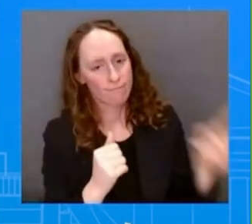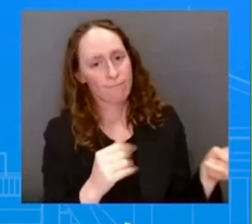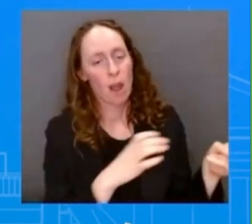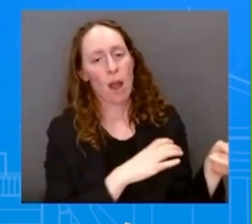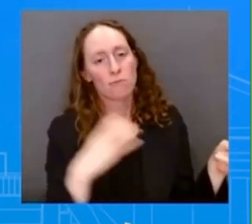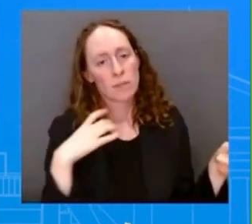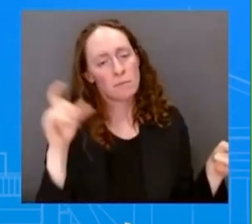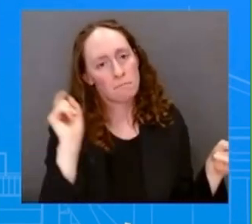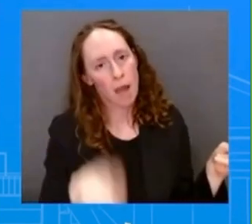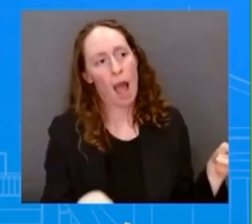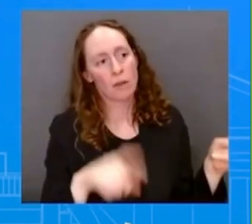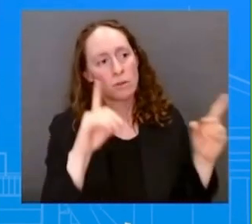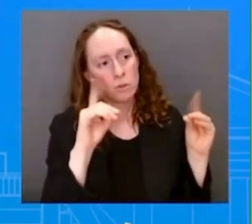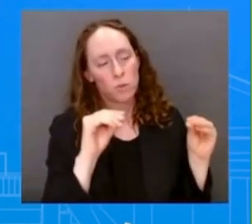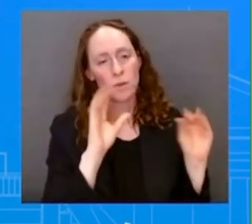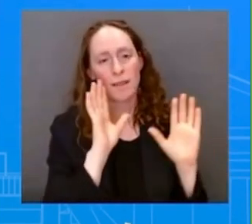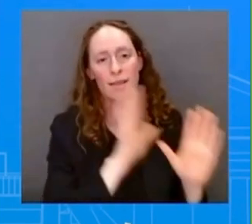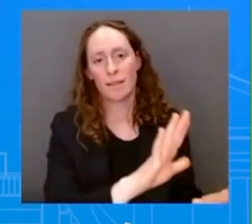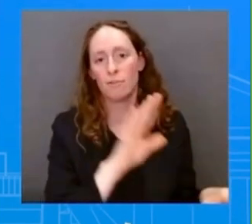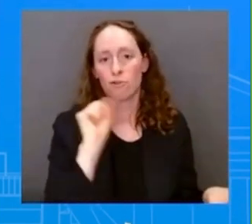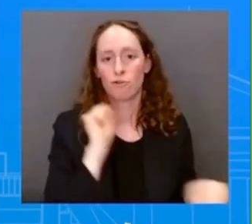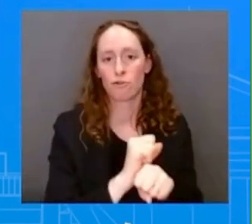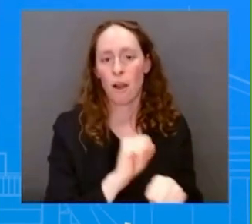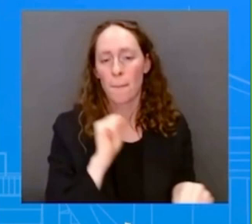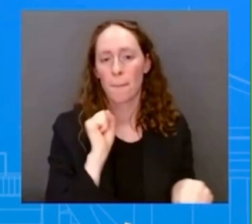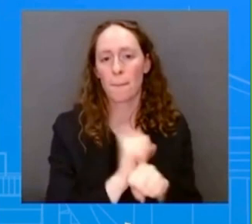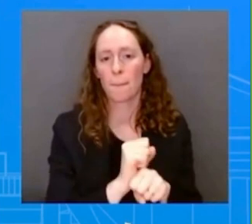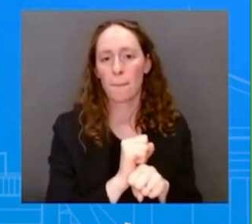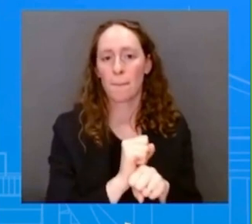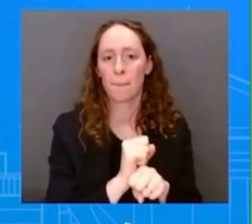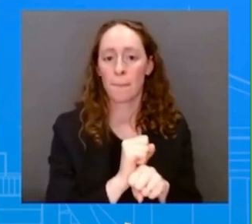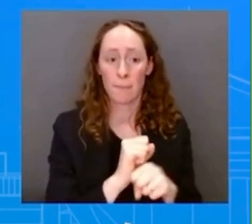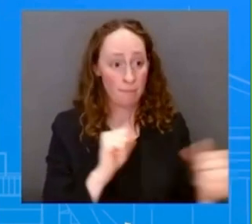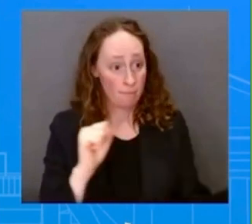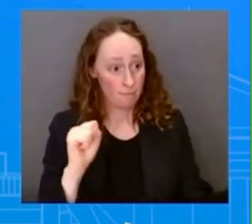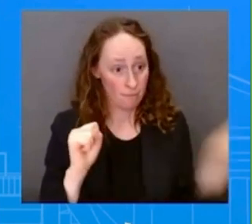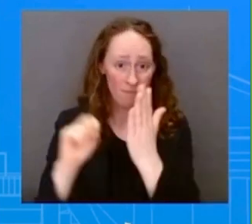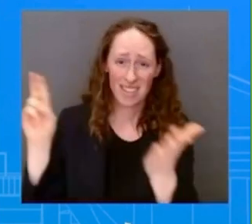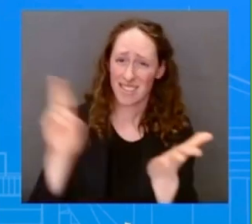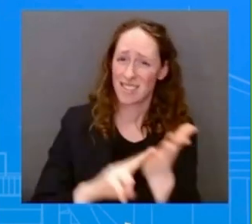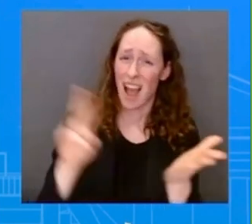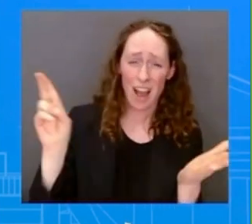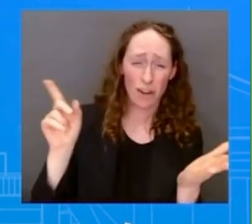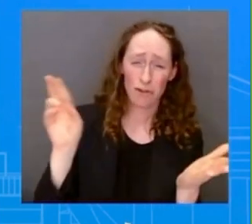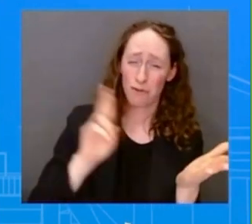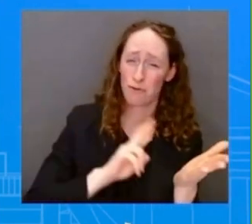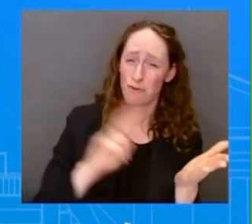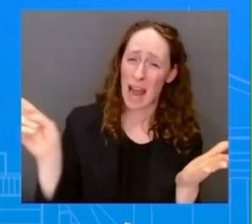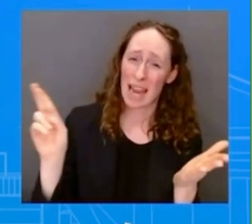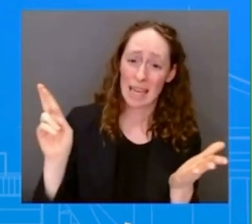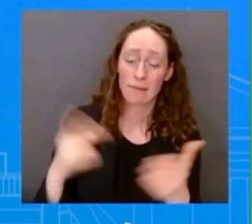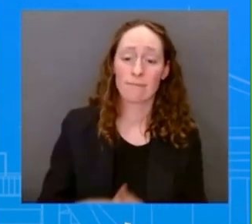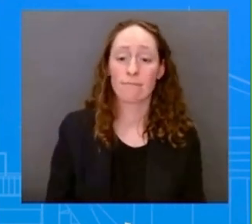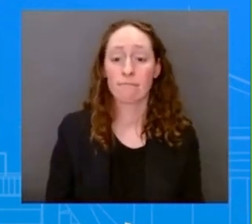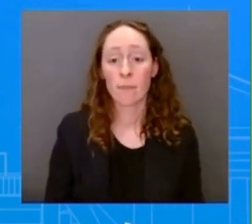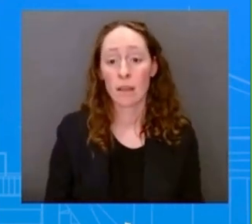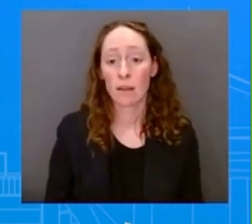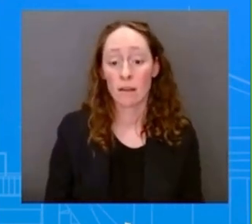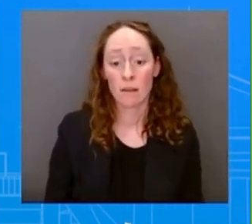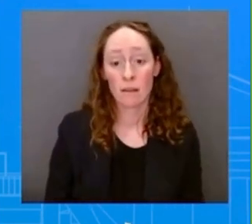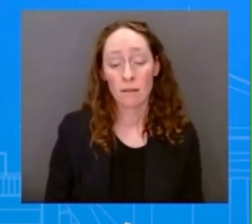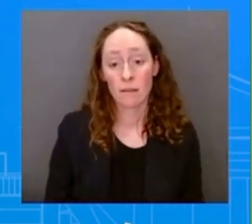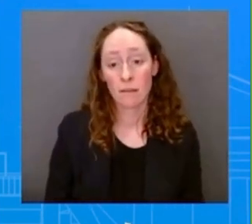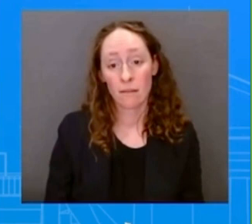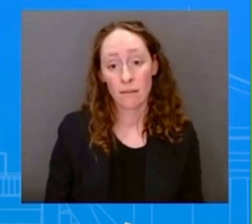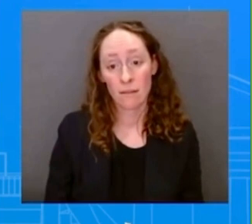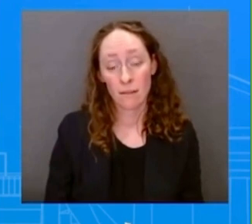Once that happens, he's happy to sign that legislation that says, okay, we're going to remove assault weapons. We're going to have an assault weapons ban.